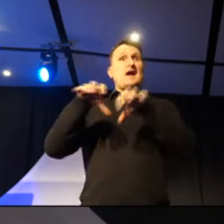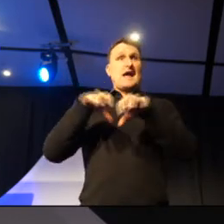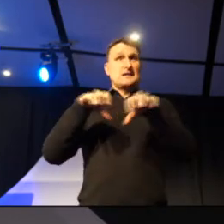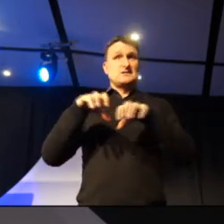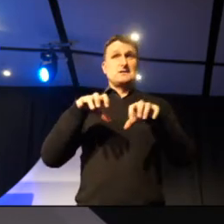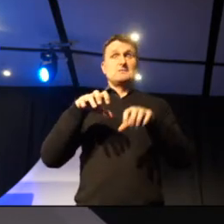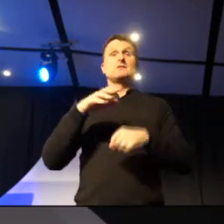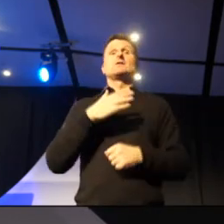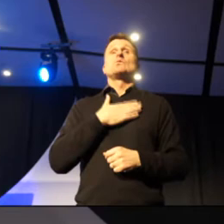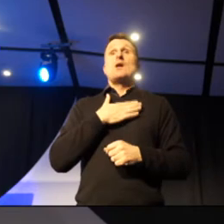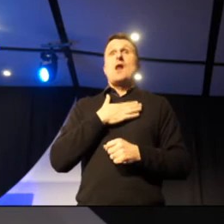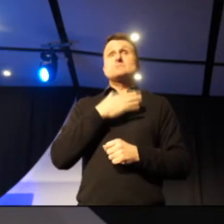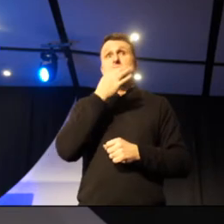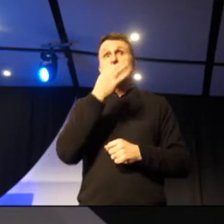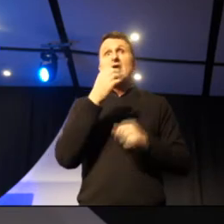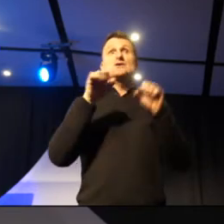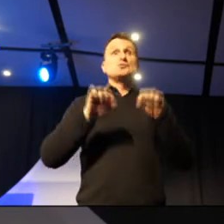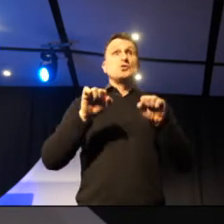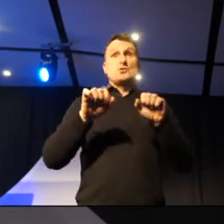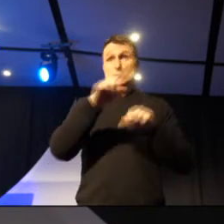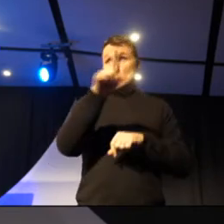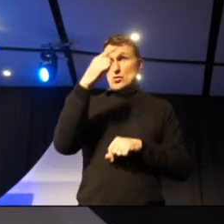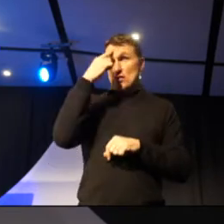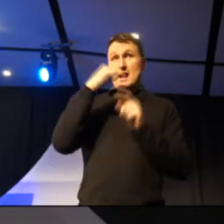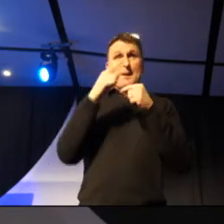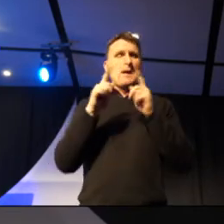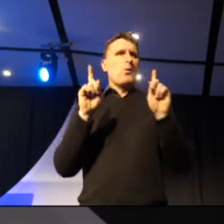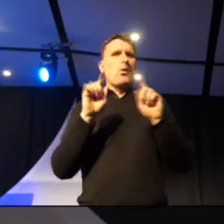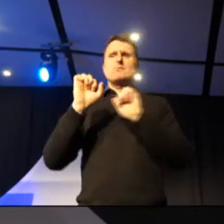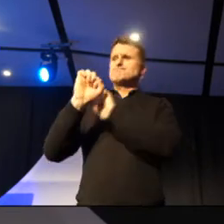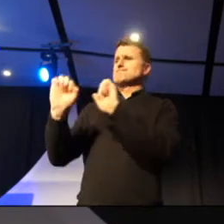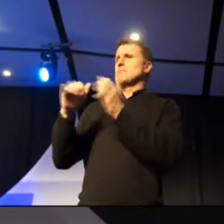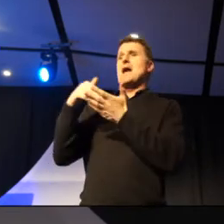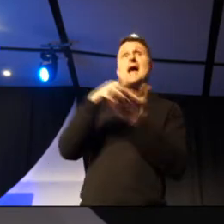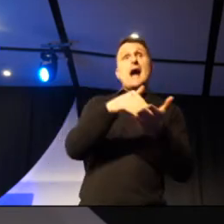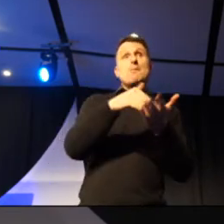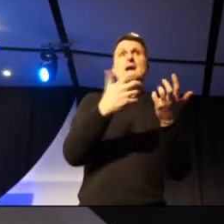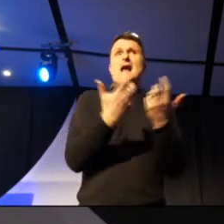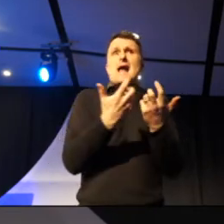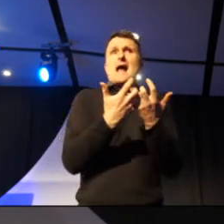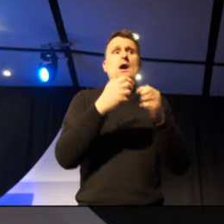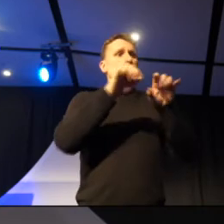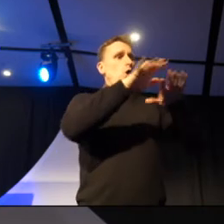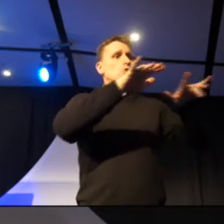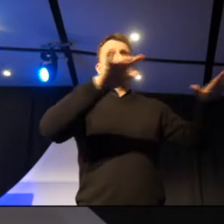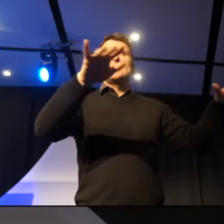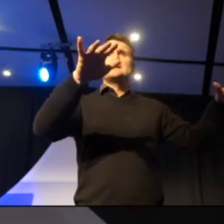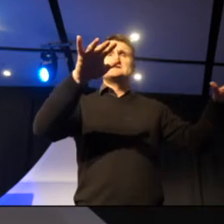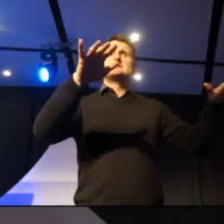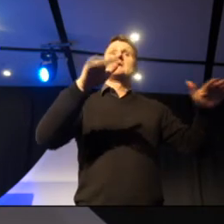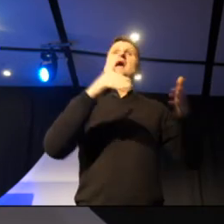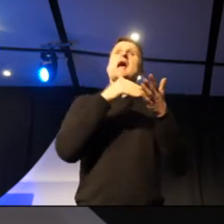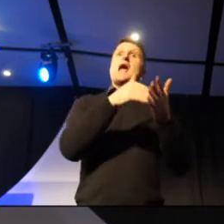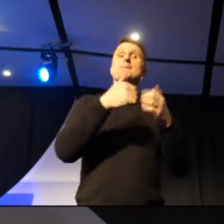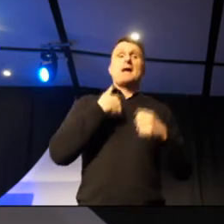on. Getting students to think about what are things that they can do to help our oceans. Building that empathy towards our backyard, and then